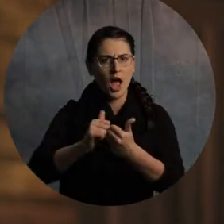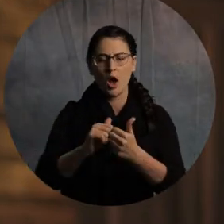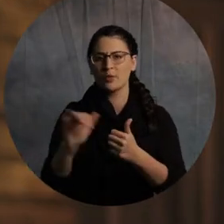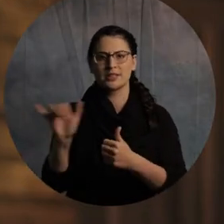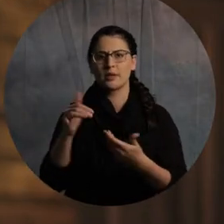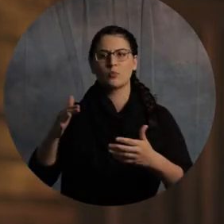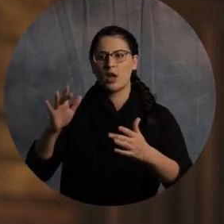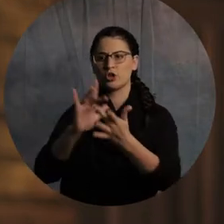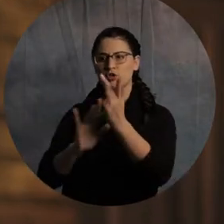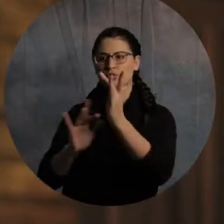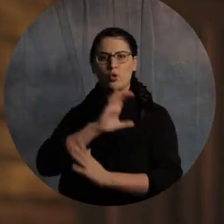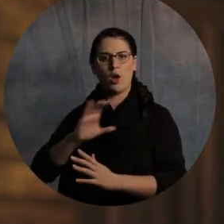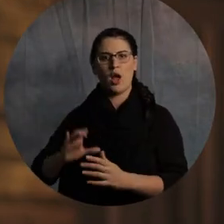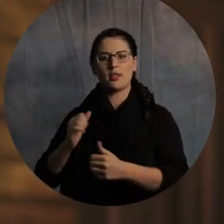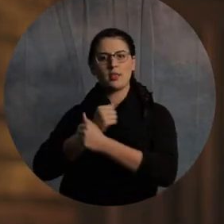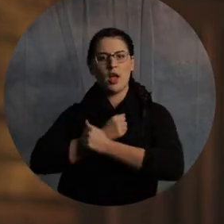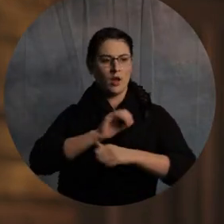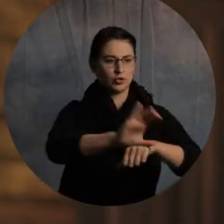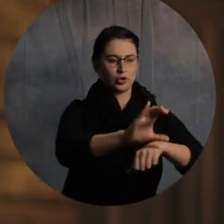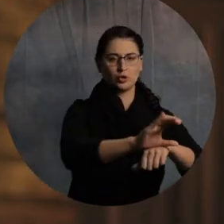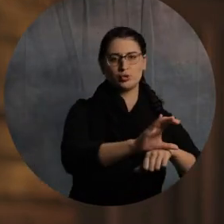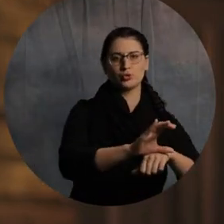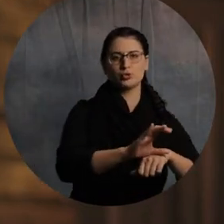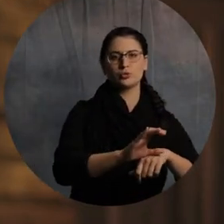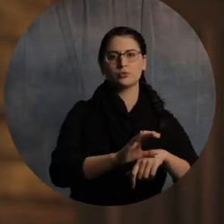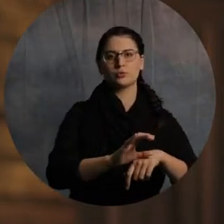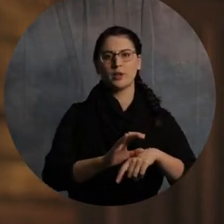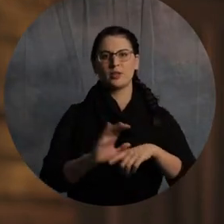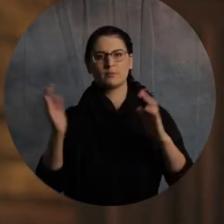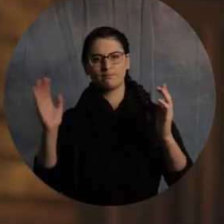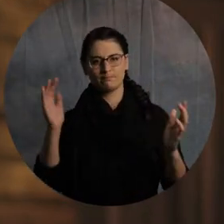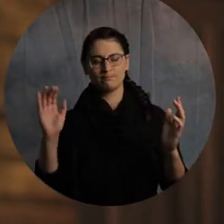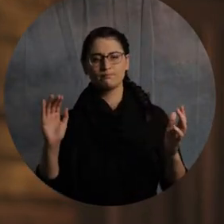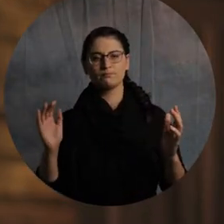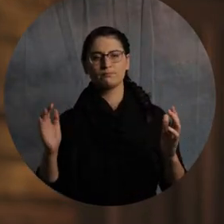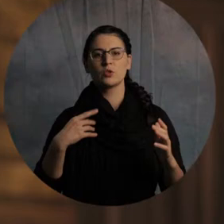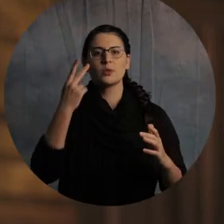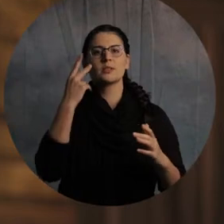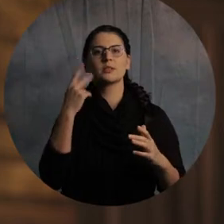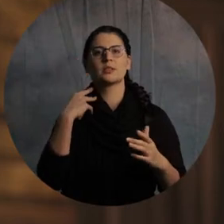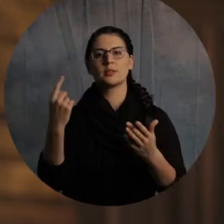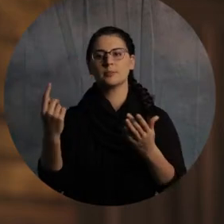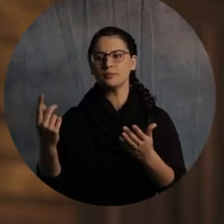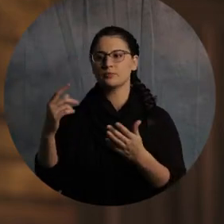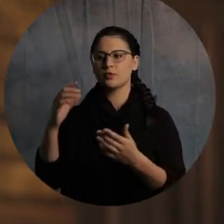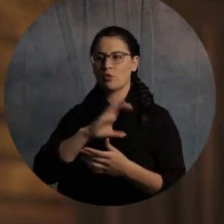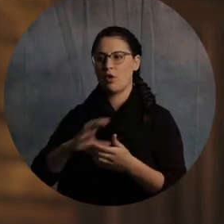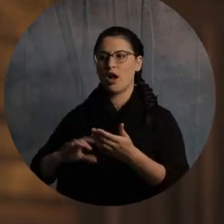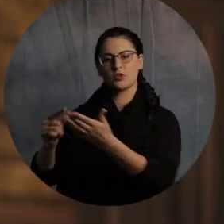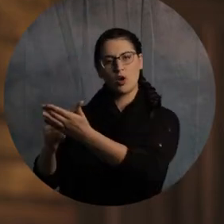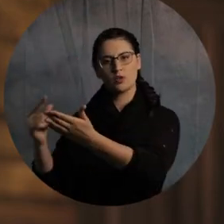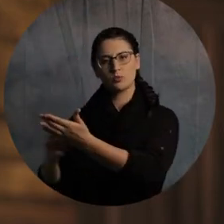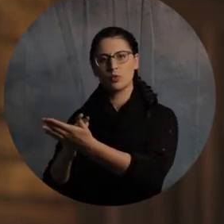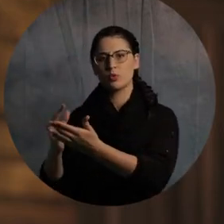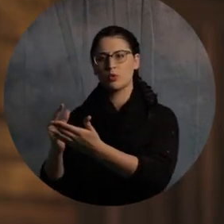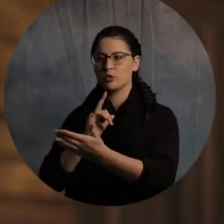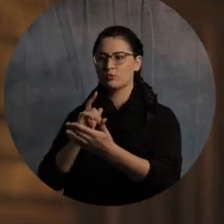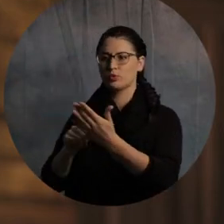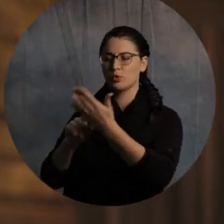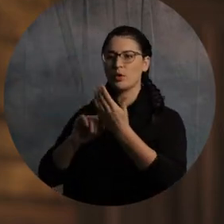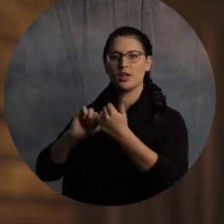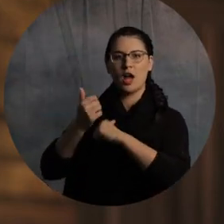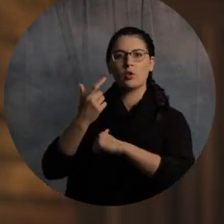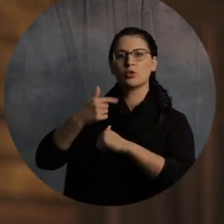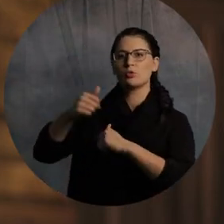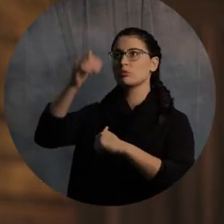Christ. We're getting the image in Ephesians 5 of the gospel of Jesus Christ, not just as the power and plan for us to know